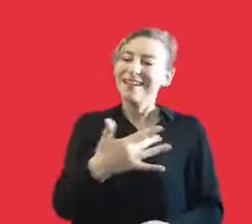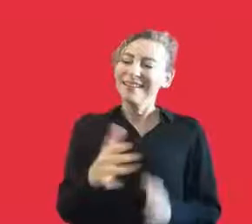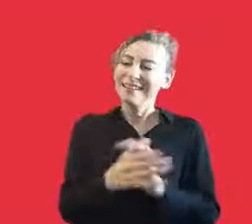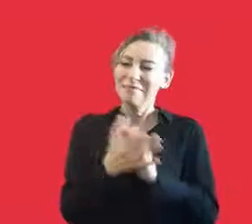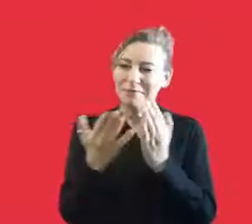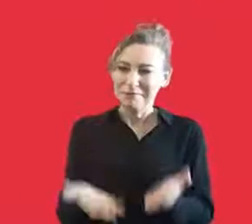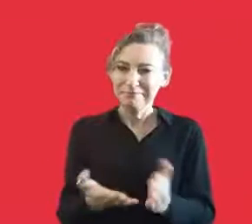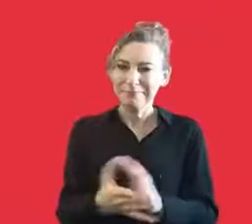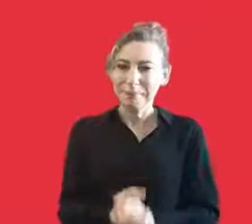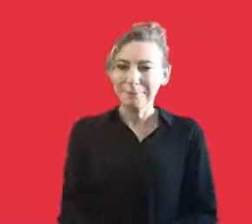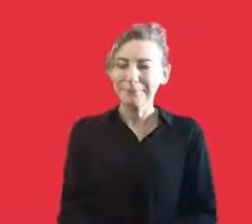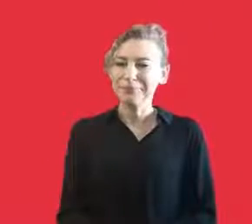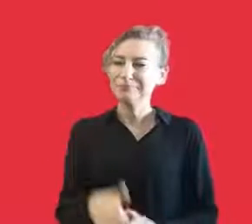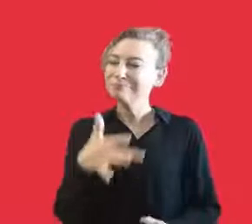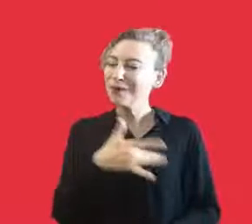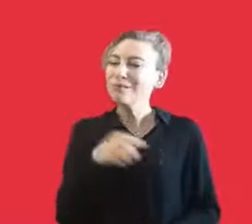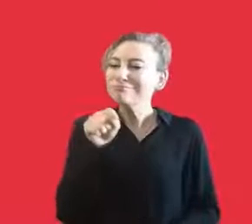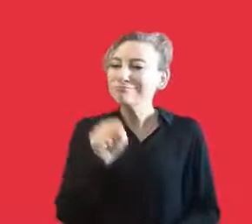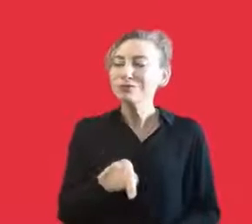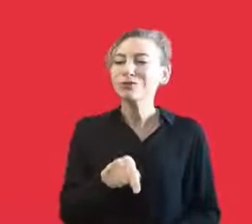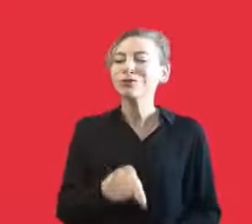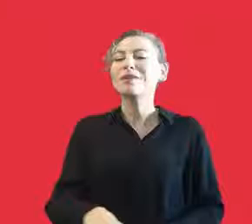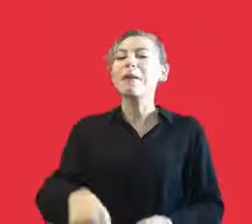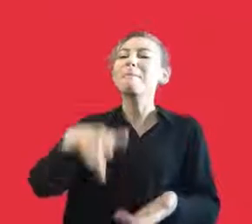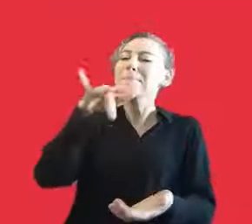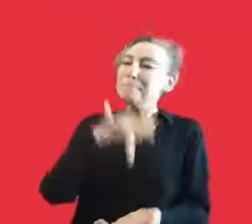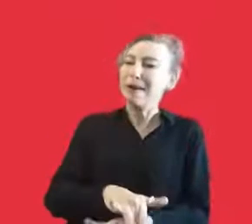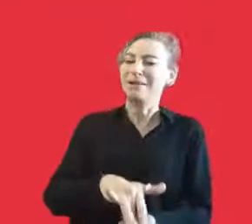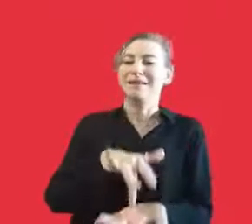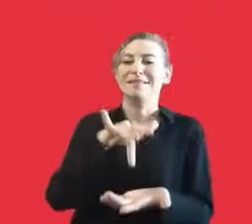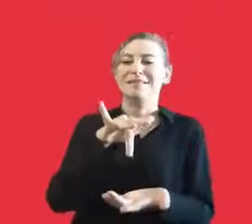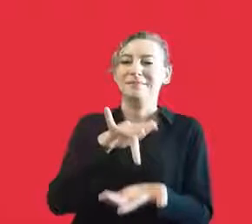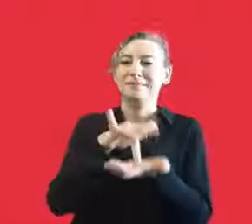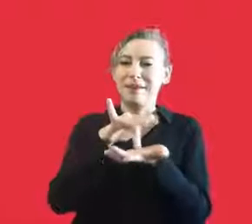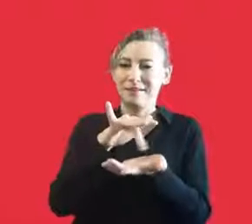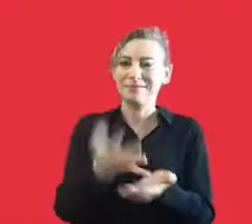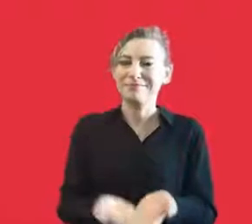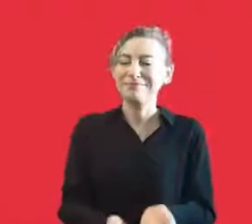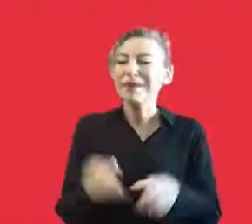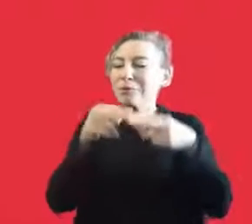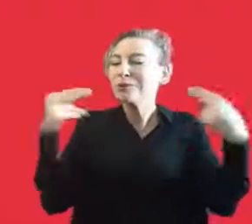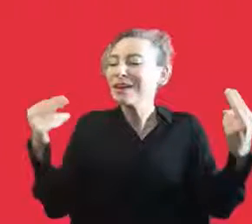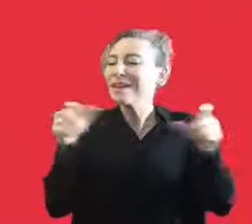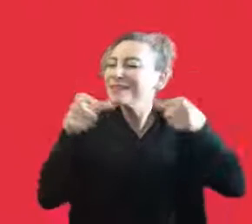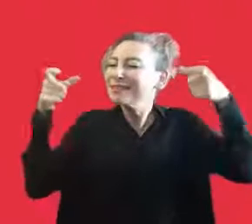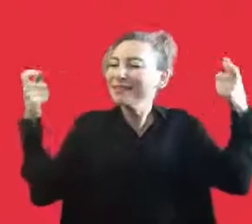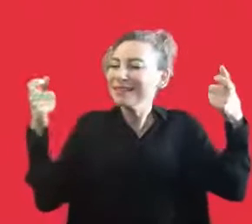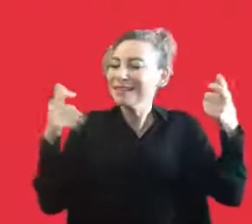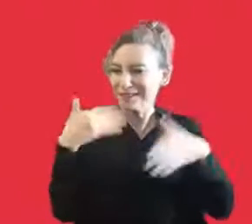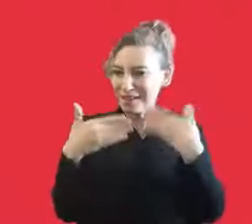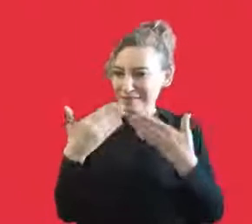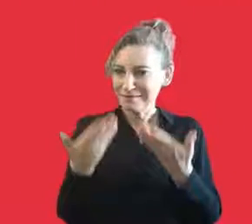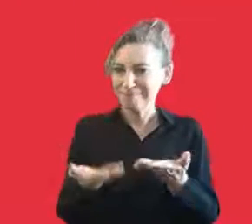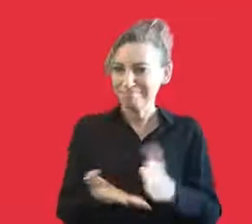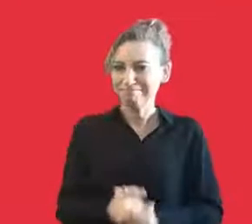contributed to these performances while volunteerism is just at the center of this. Let me tell our story very